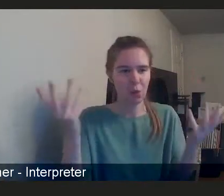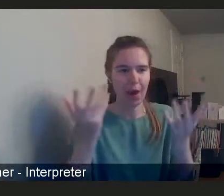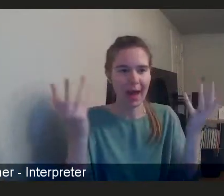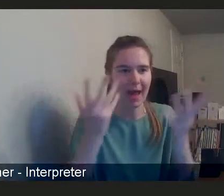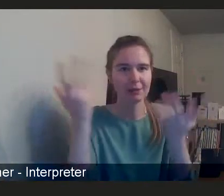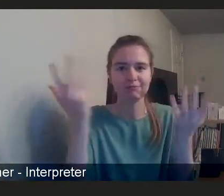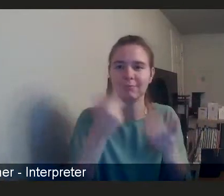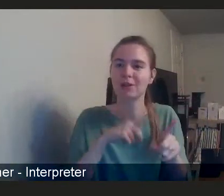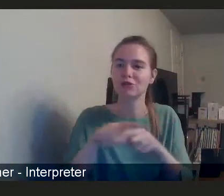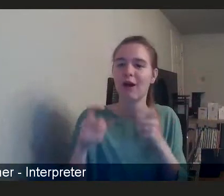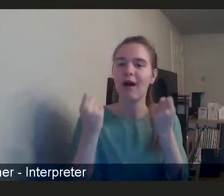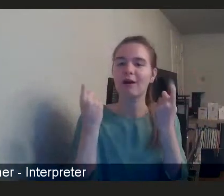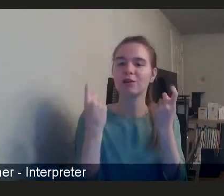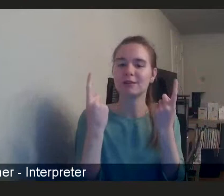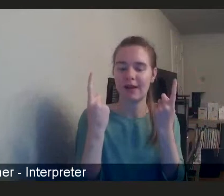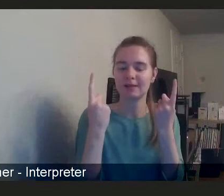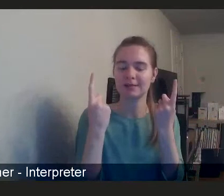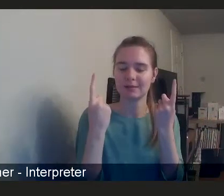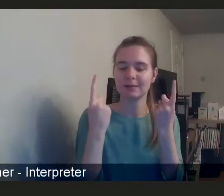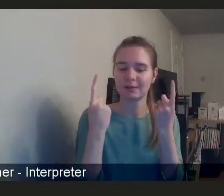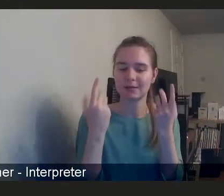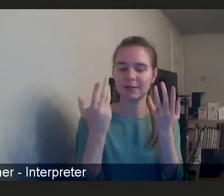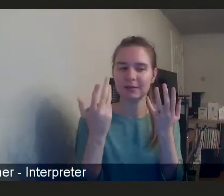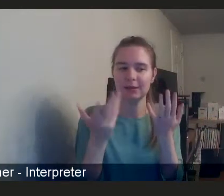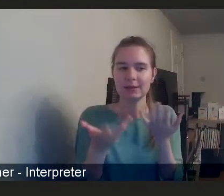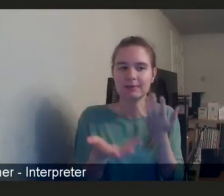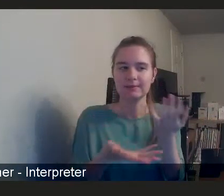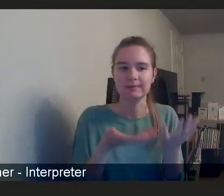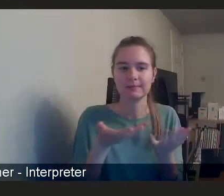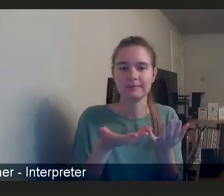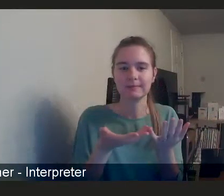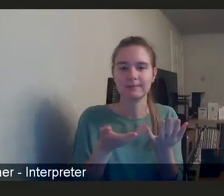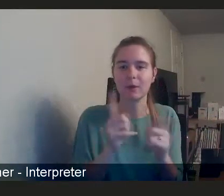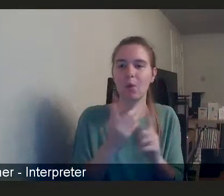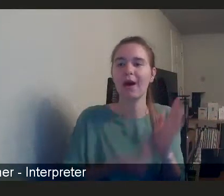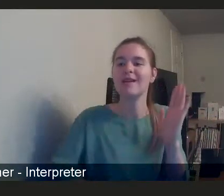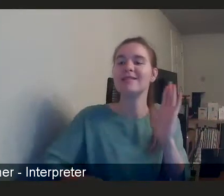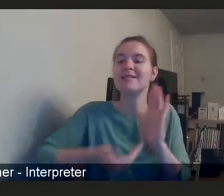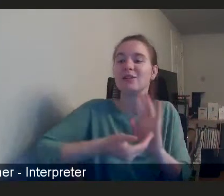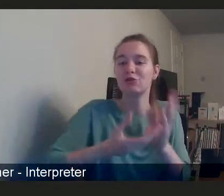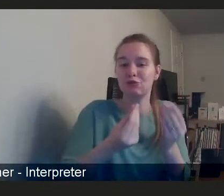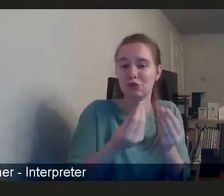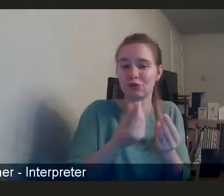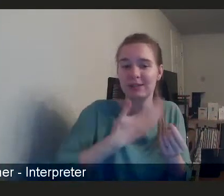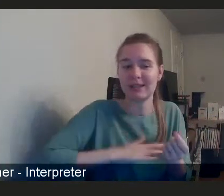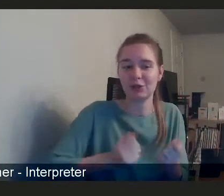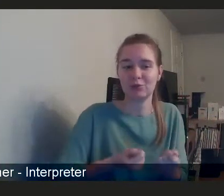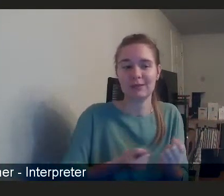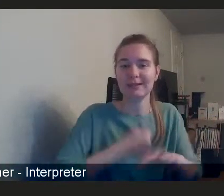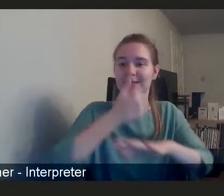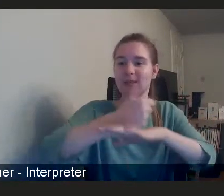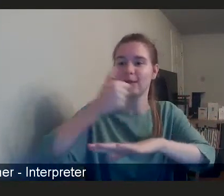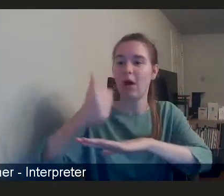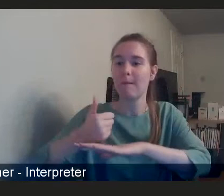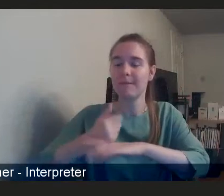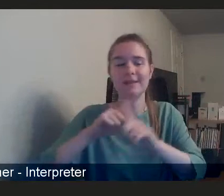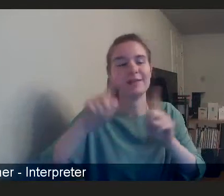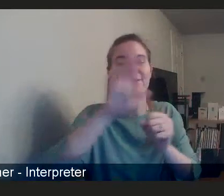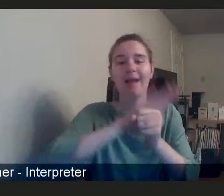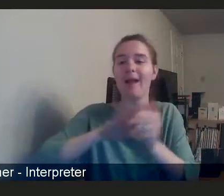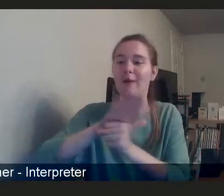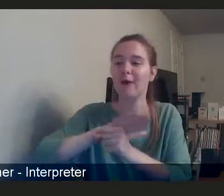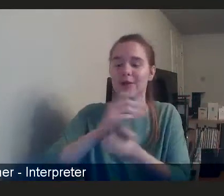understanding what additional resource need, need to be deployed in order to provide